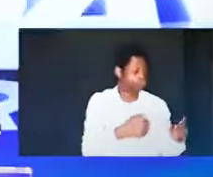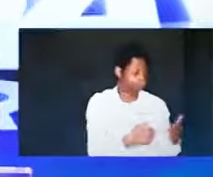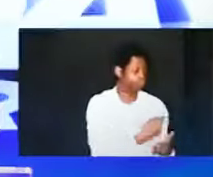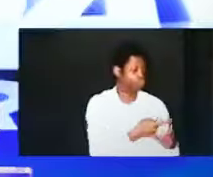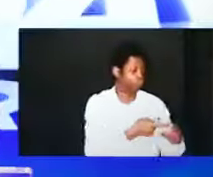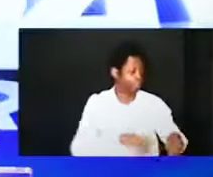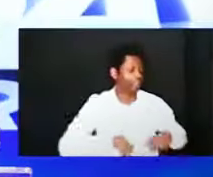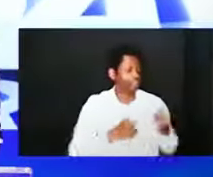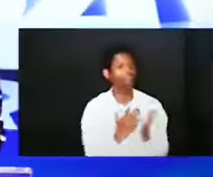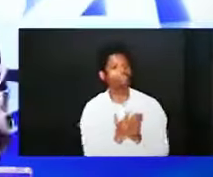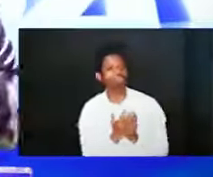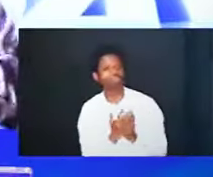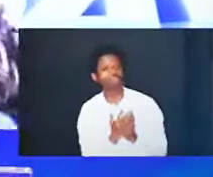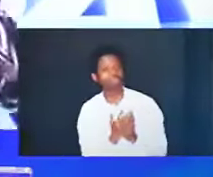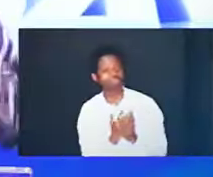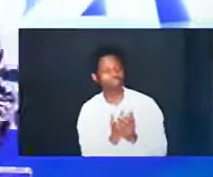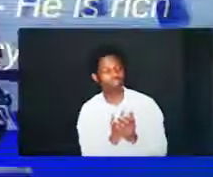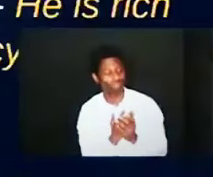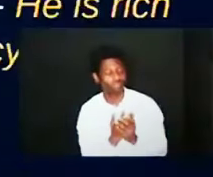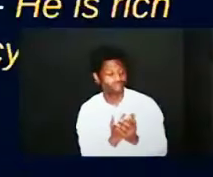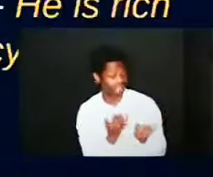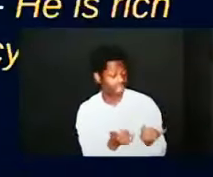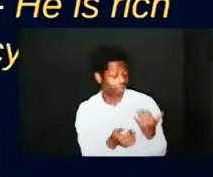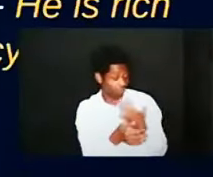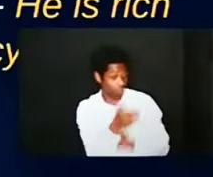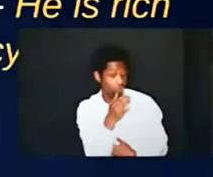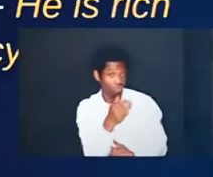he is rich in mercy